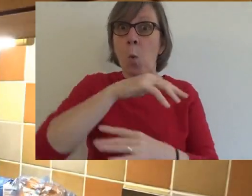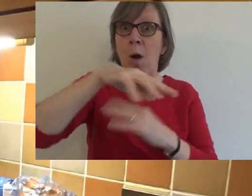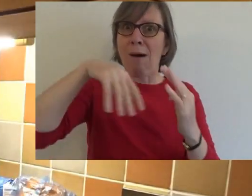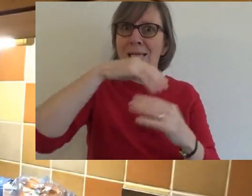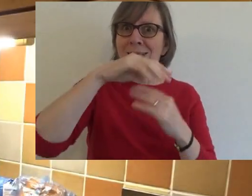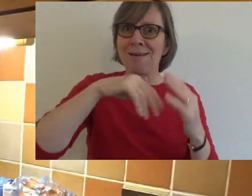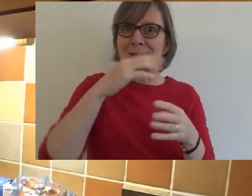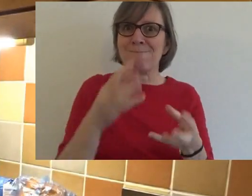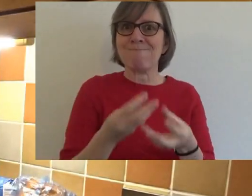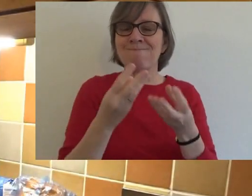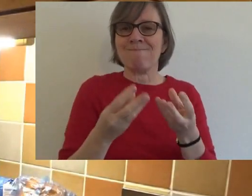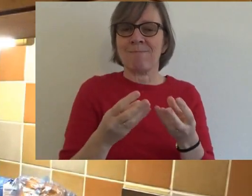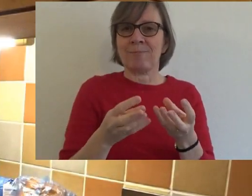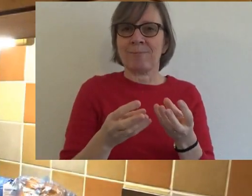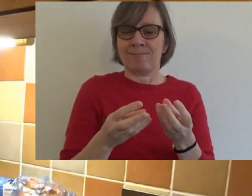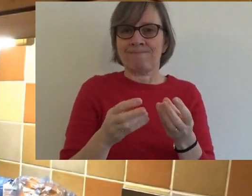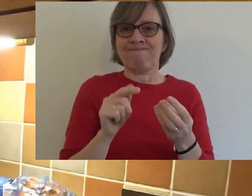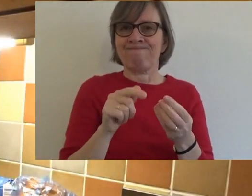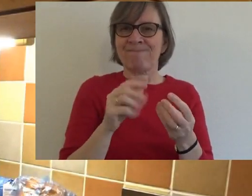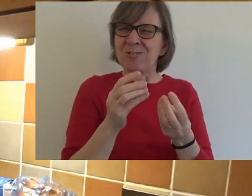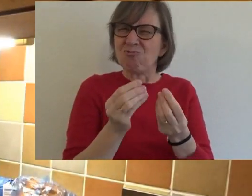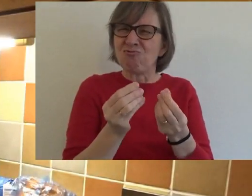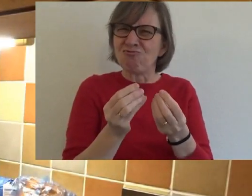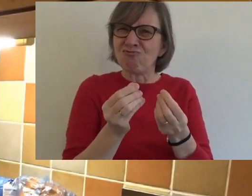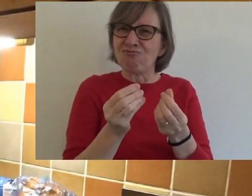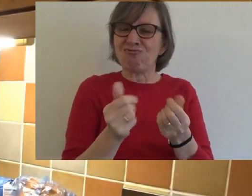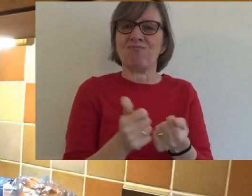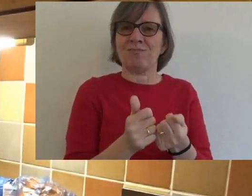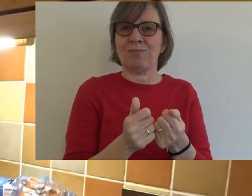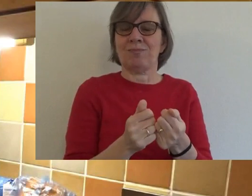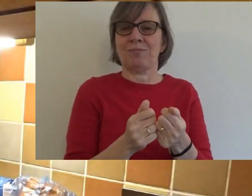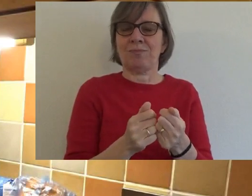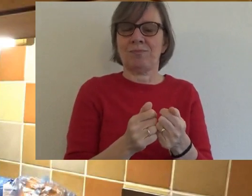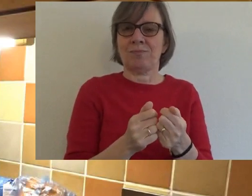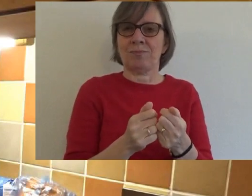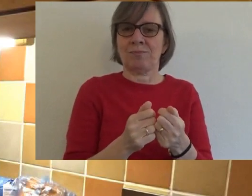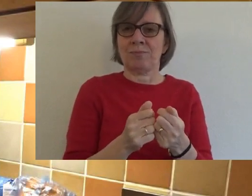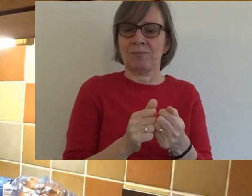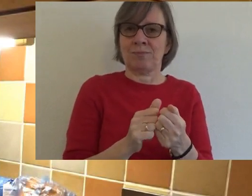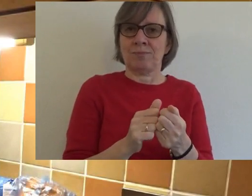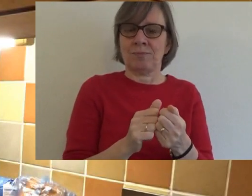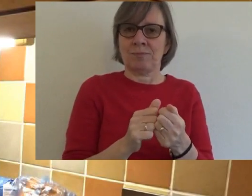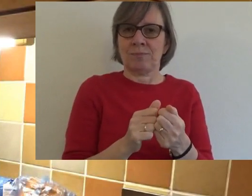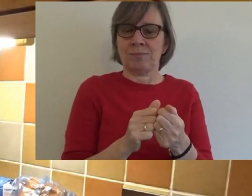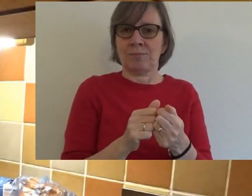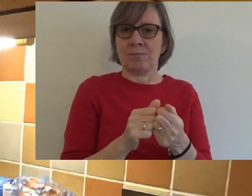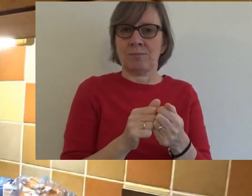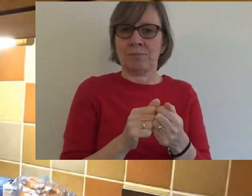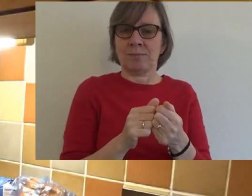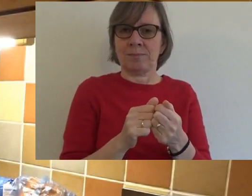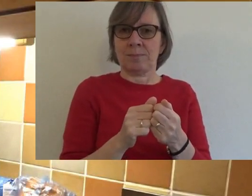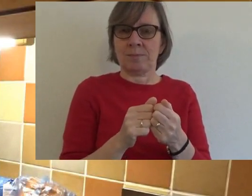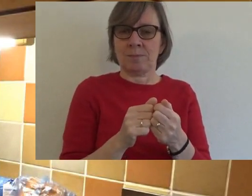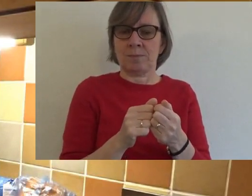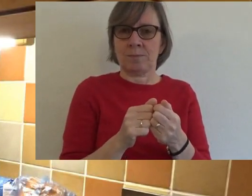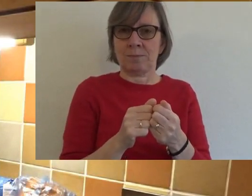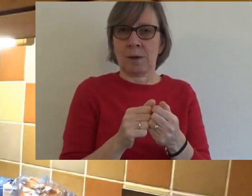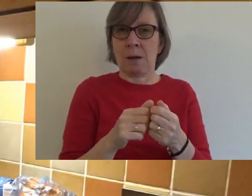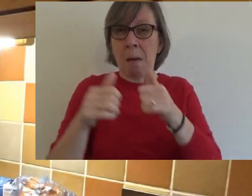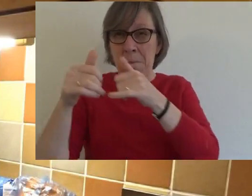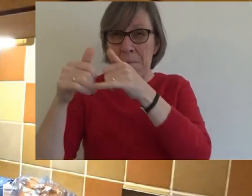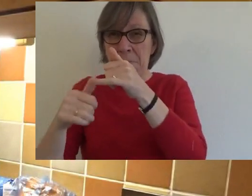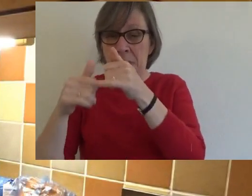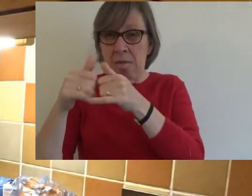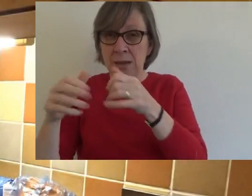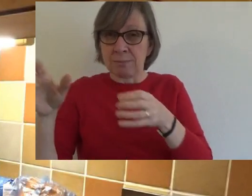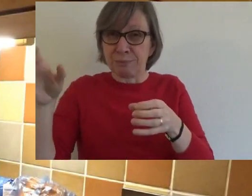Okay, so once that's all mixed together like this kind of bread crumb mixture. Then we're going to add in a little bit,